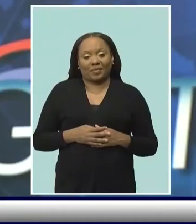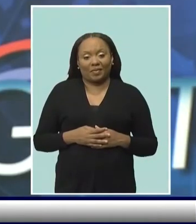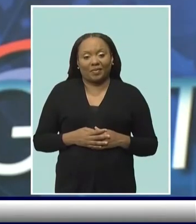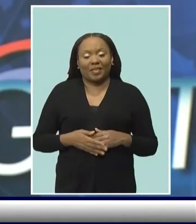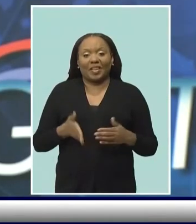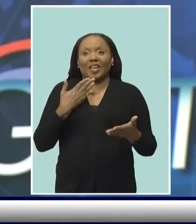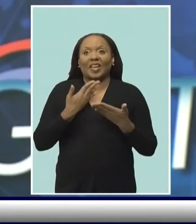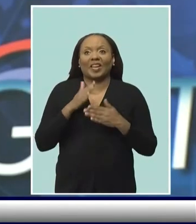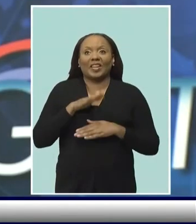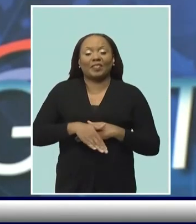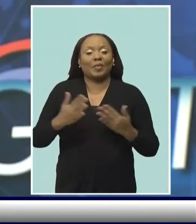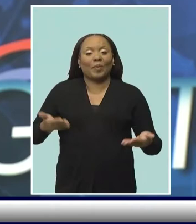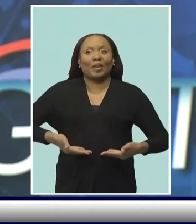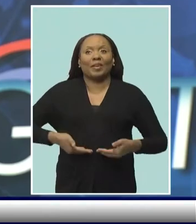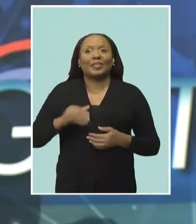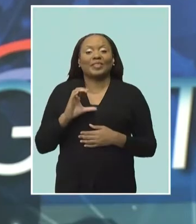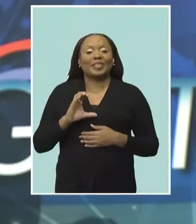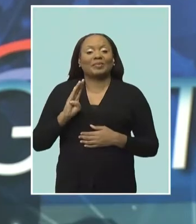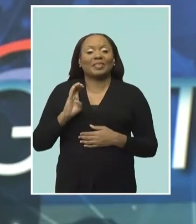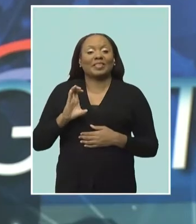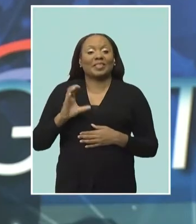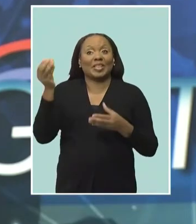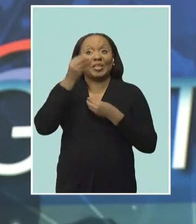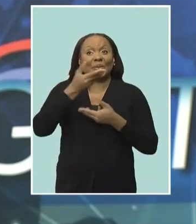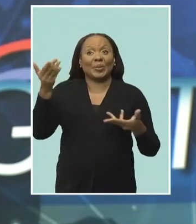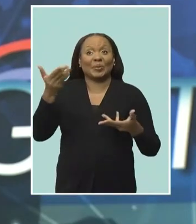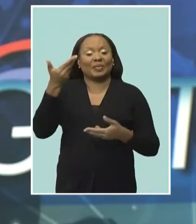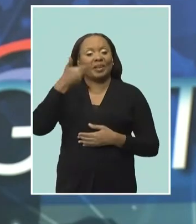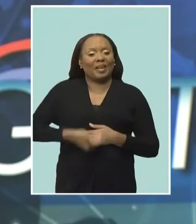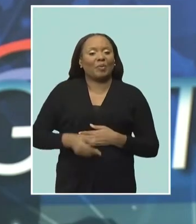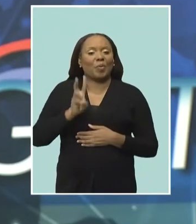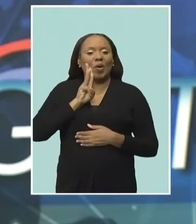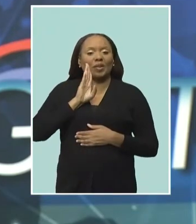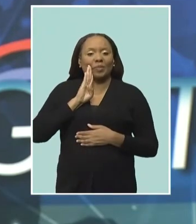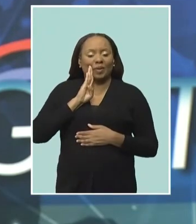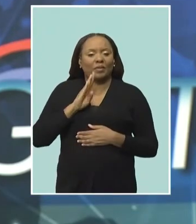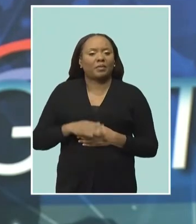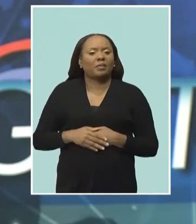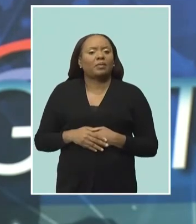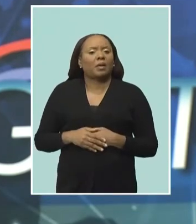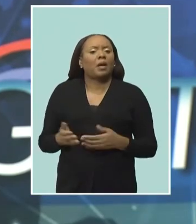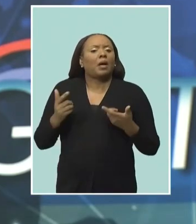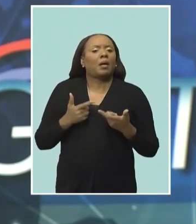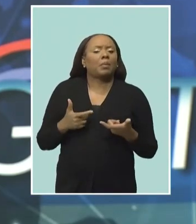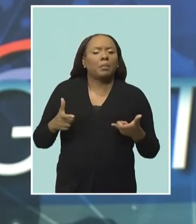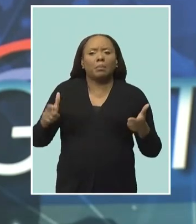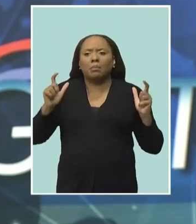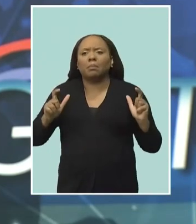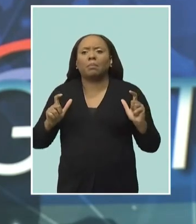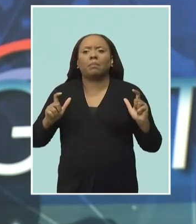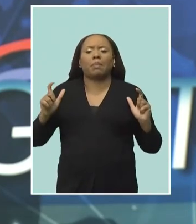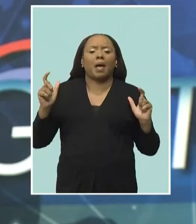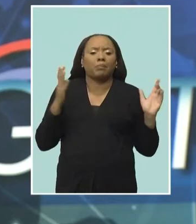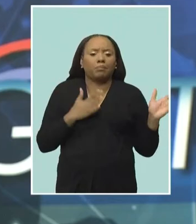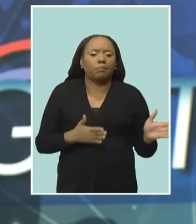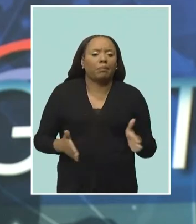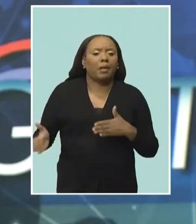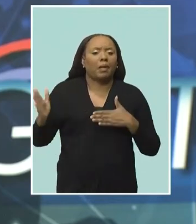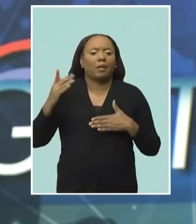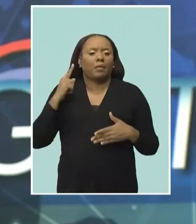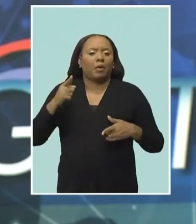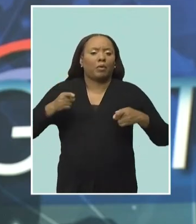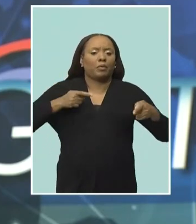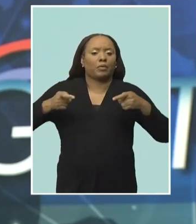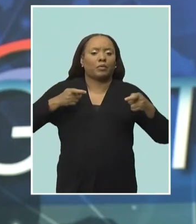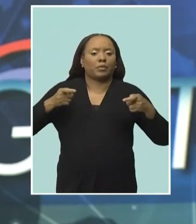Good evening and welcome to the CBC Newsnight. I'm Wendy Burke. A major push is on to control what is seen as chaos in the public service